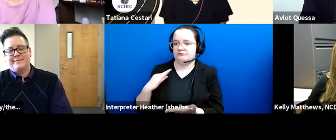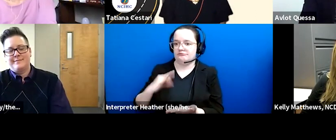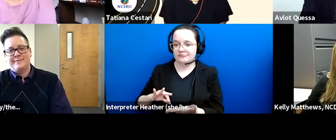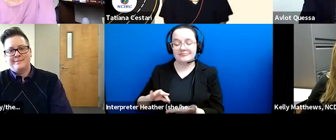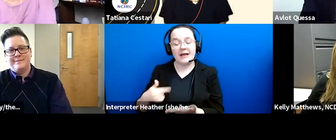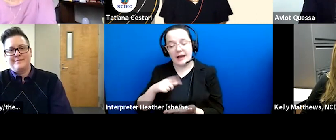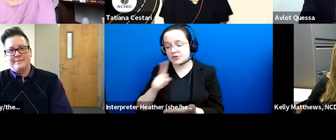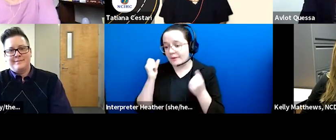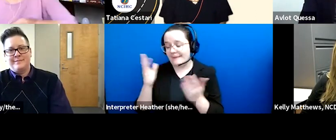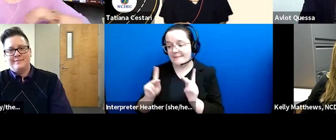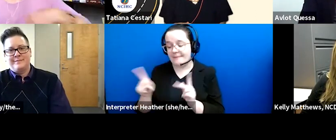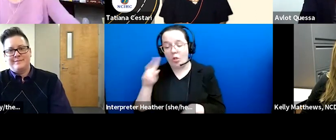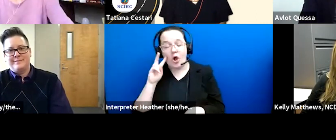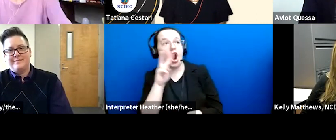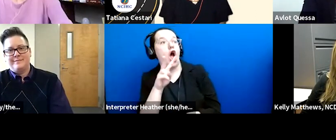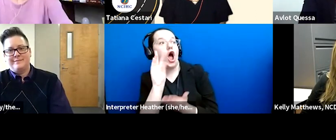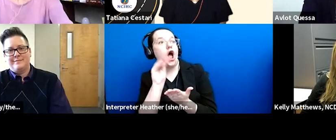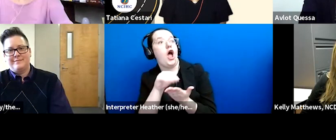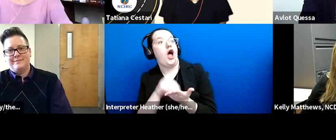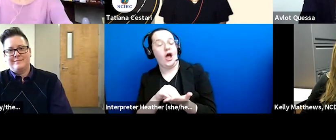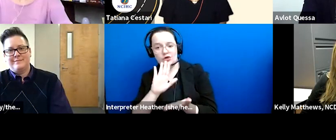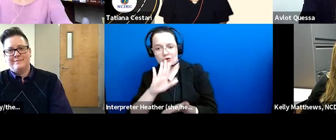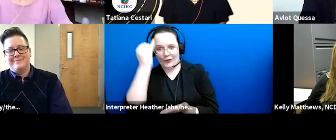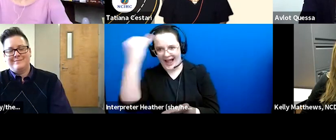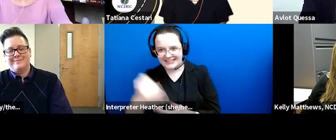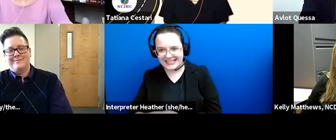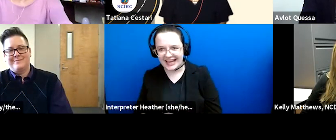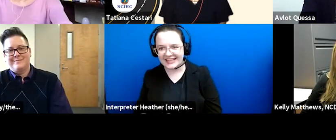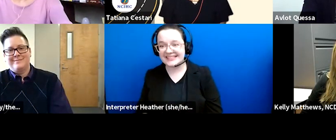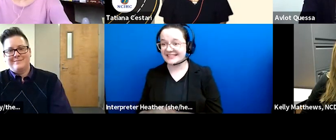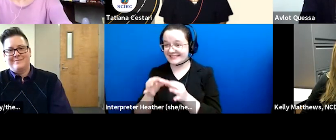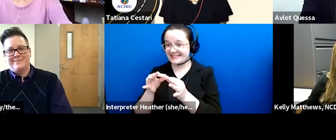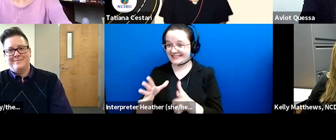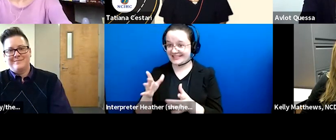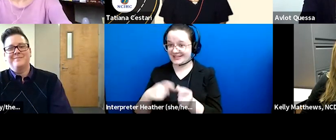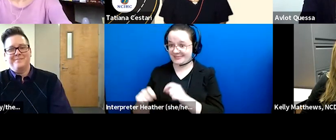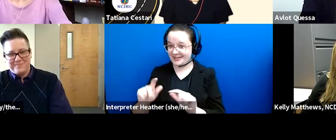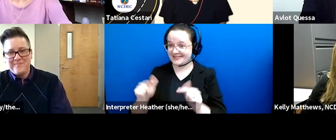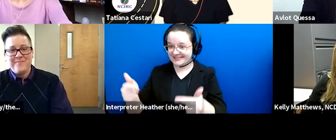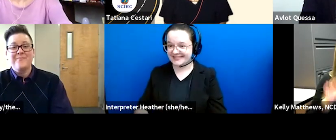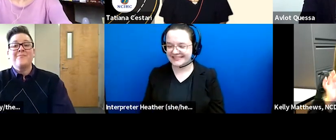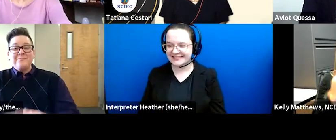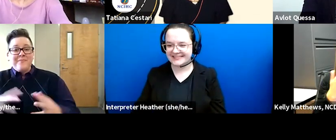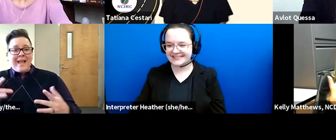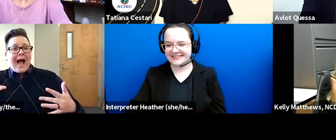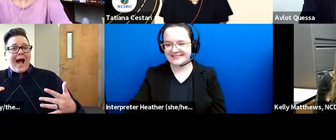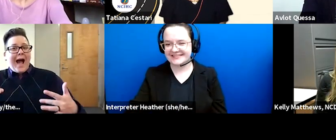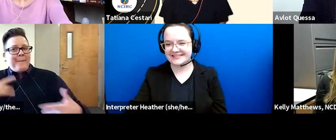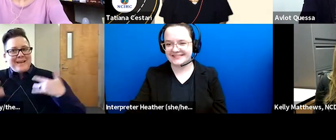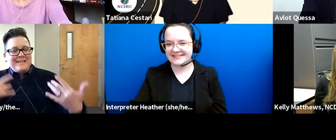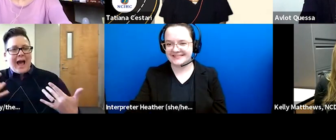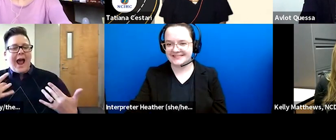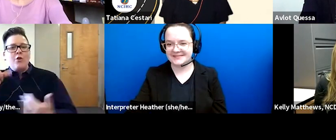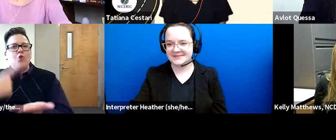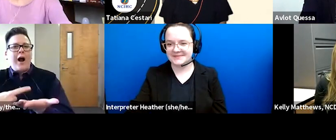taking notes about these ideas um i'm very excited about situational learning uh experience as you were saying